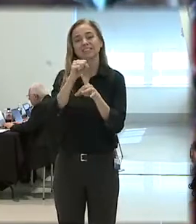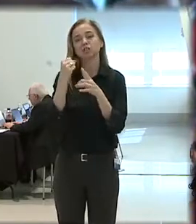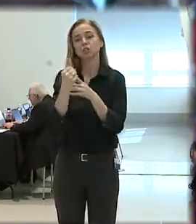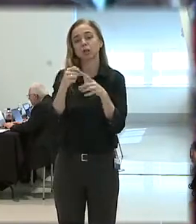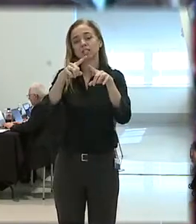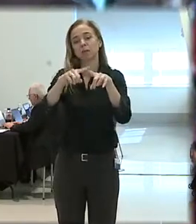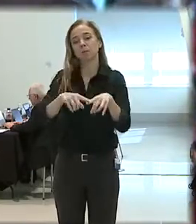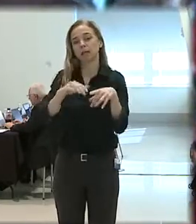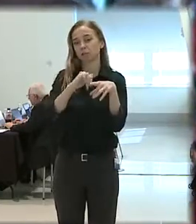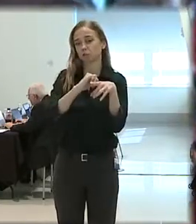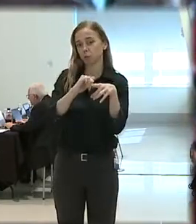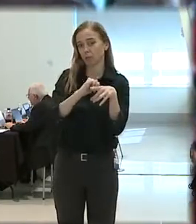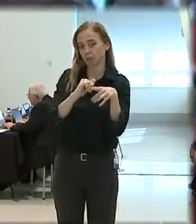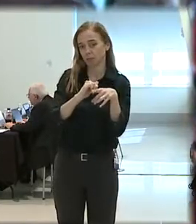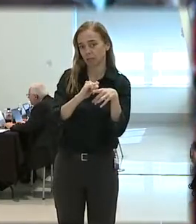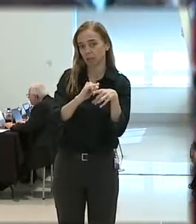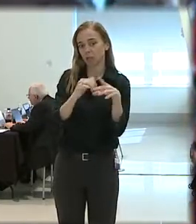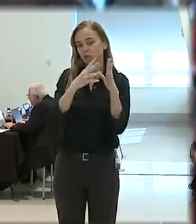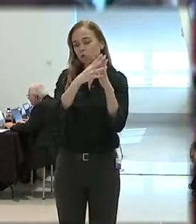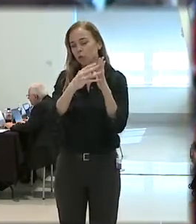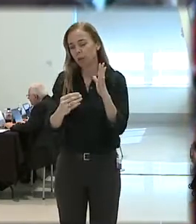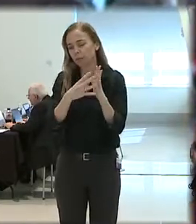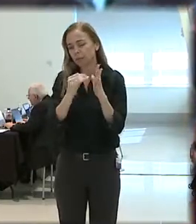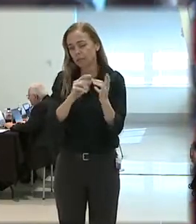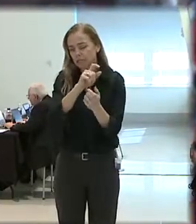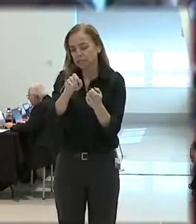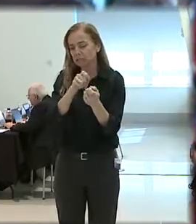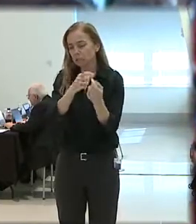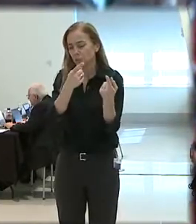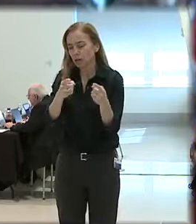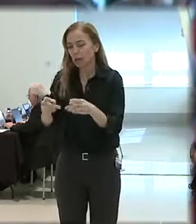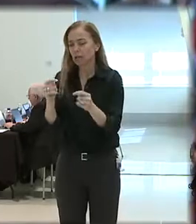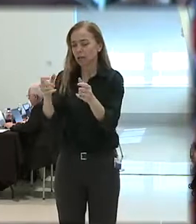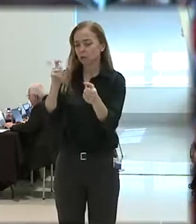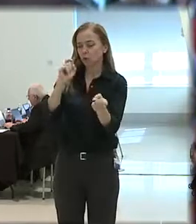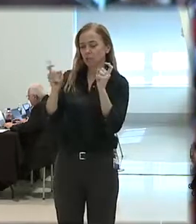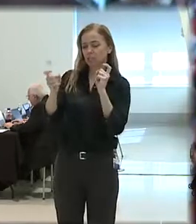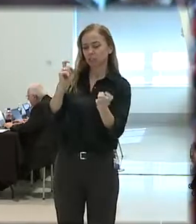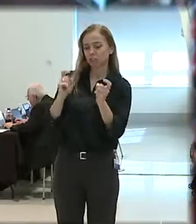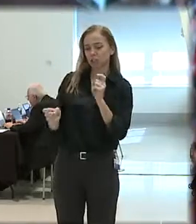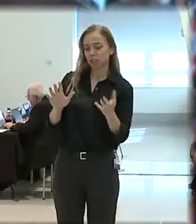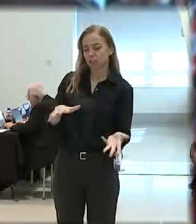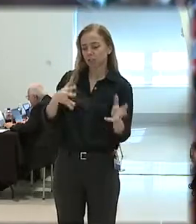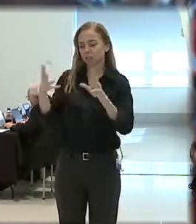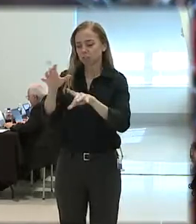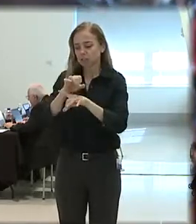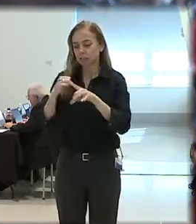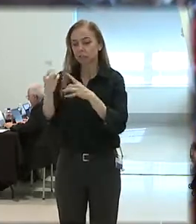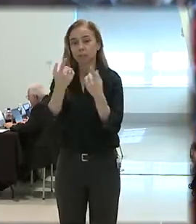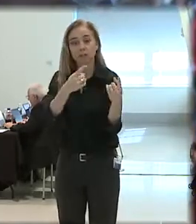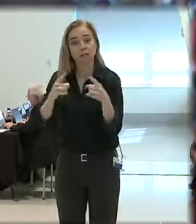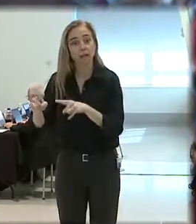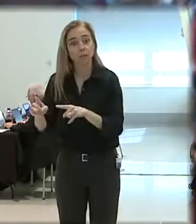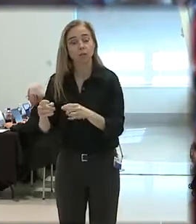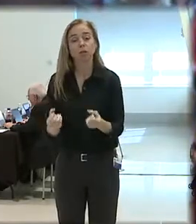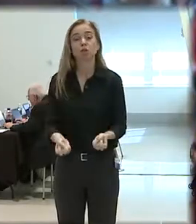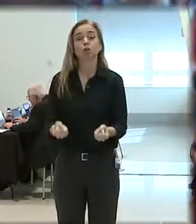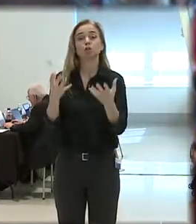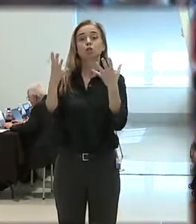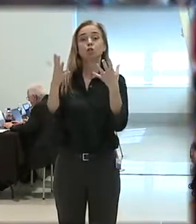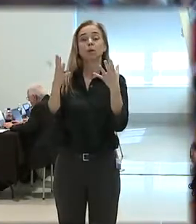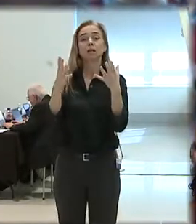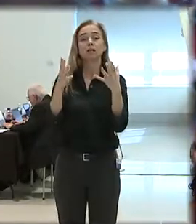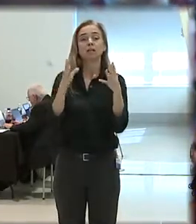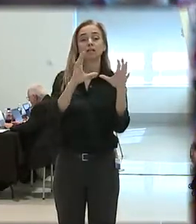important. Such training aims to replicate the quickly changing, often chaotic, circumstances that happen. Too many departments